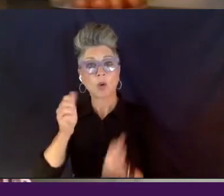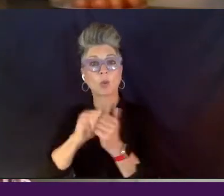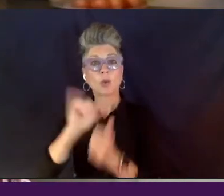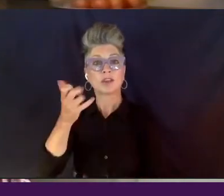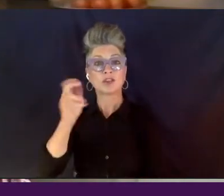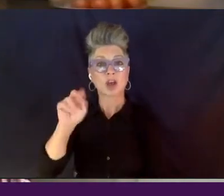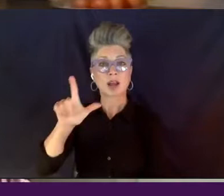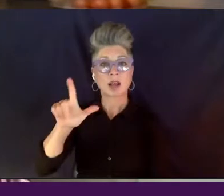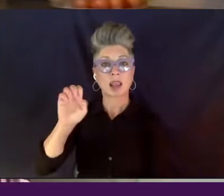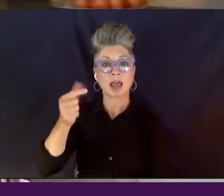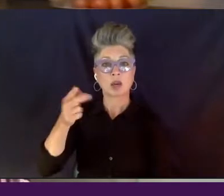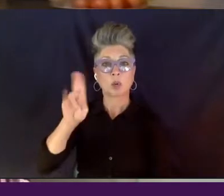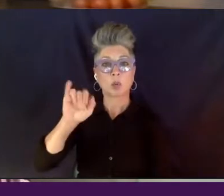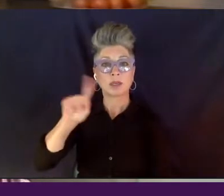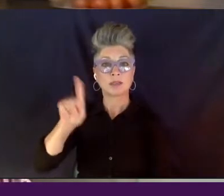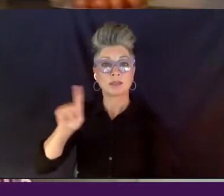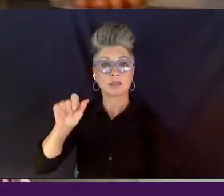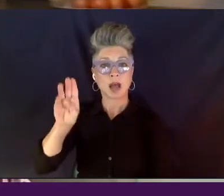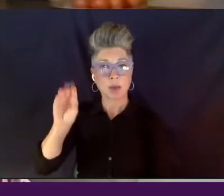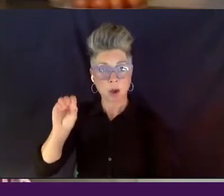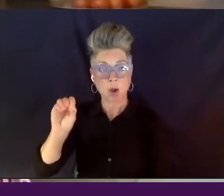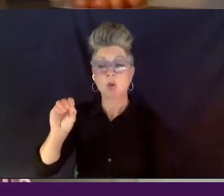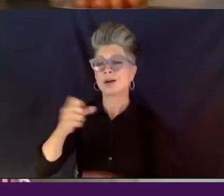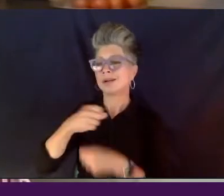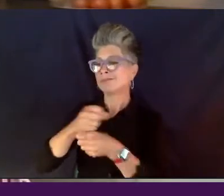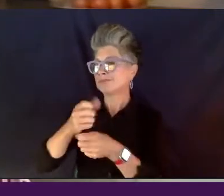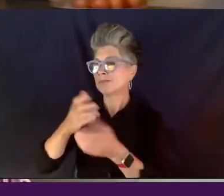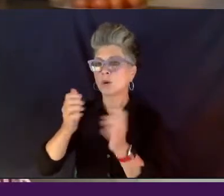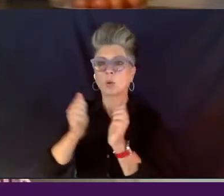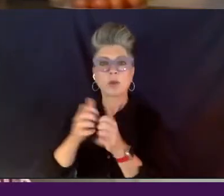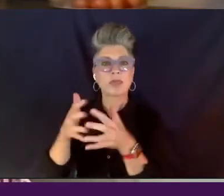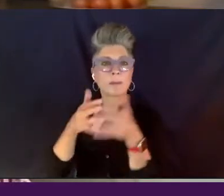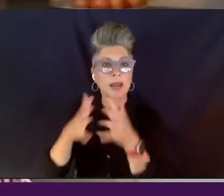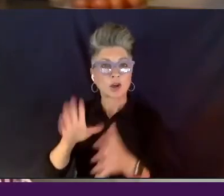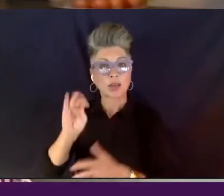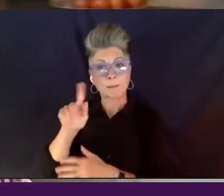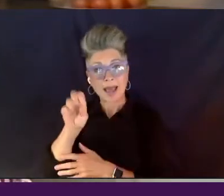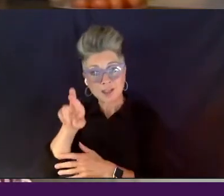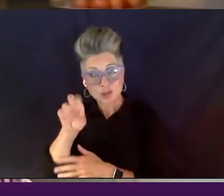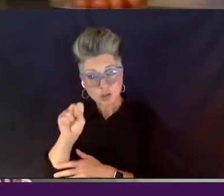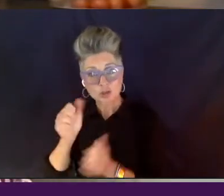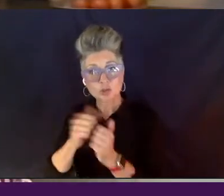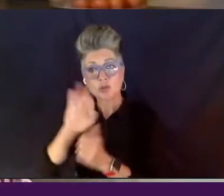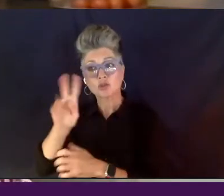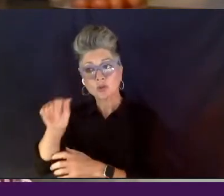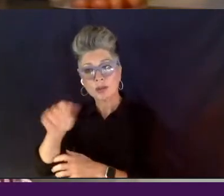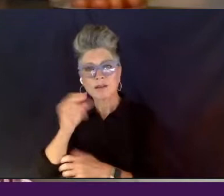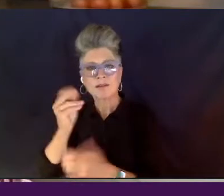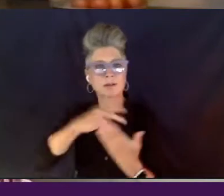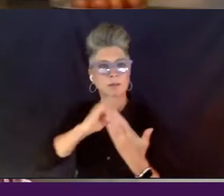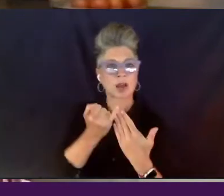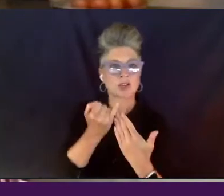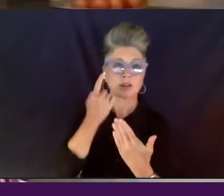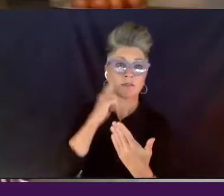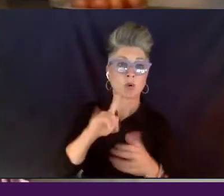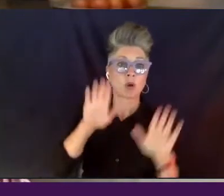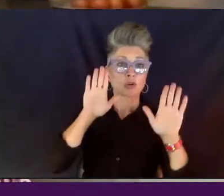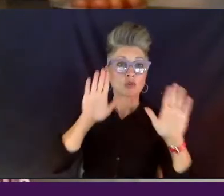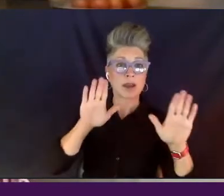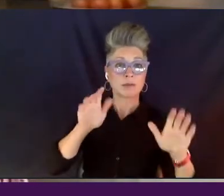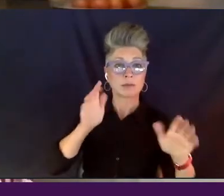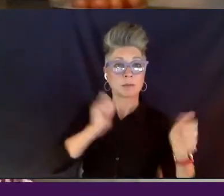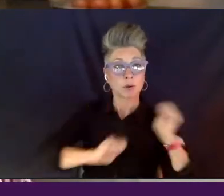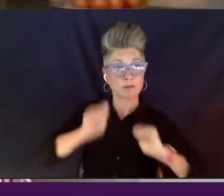We've done projects with American Masters on Raul Julia. And we've done a project for great performances. And currently we're working on